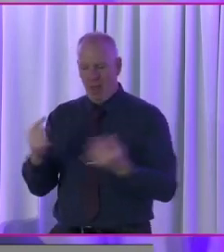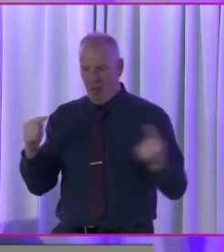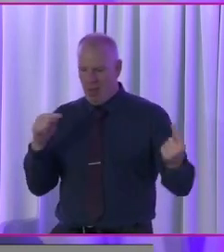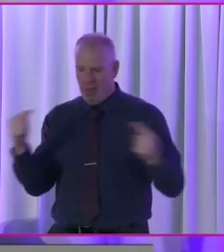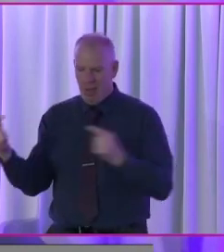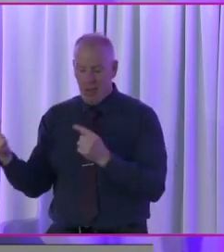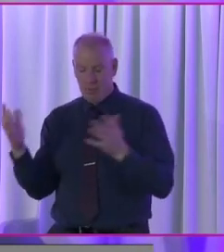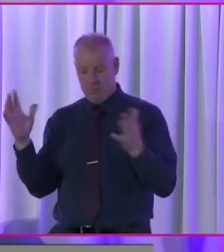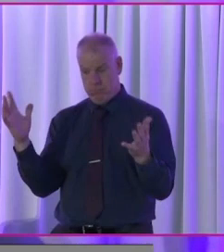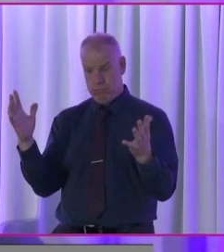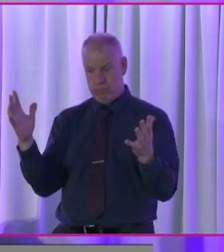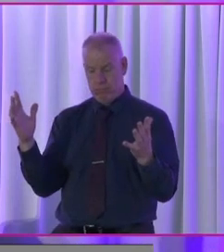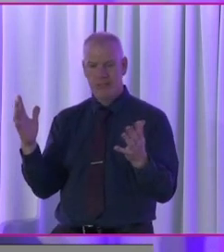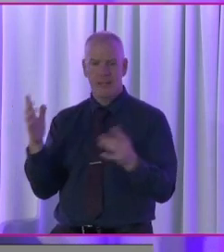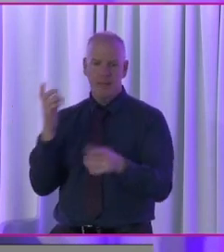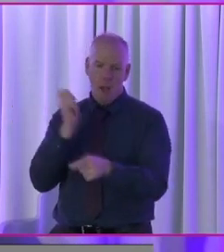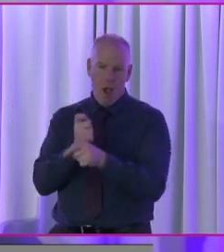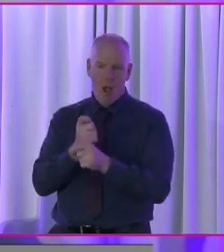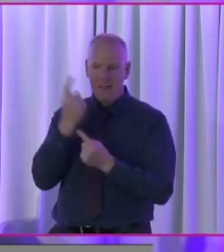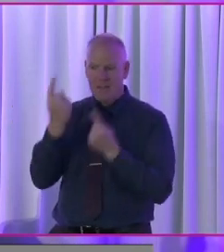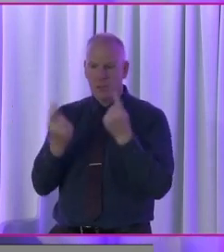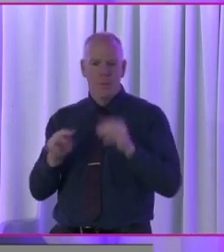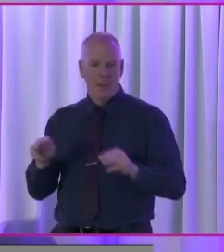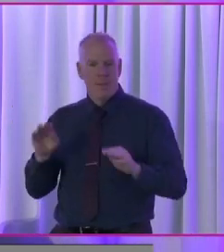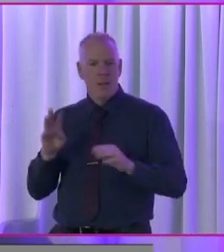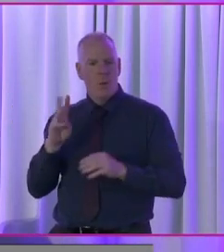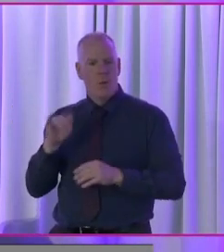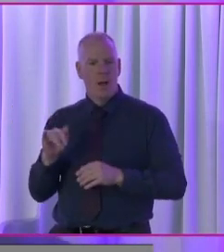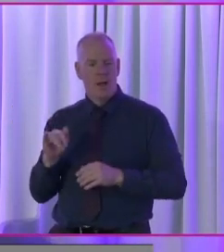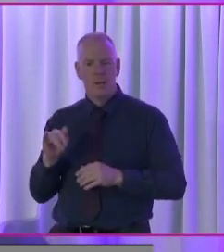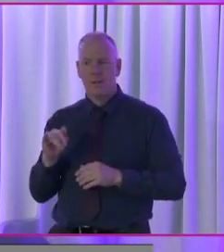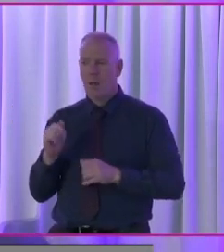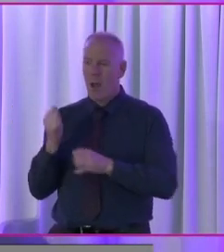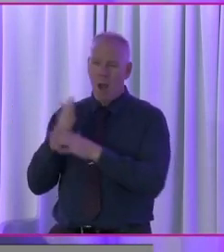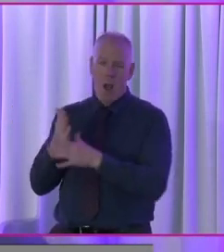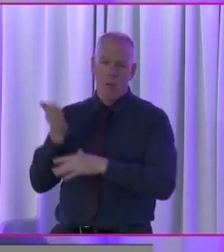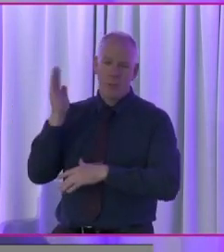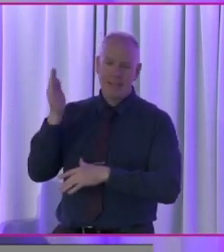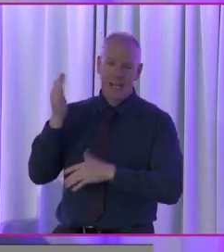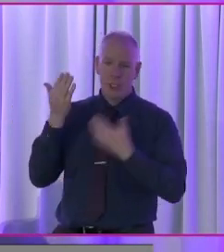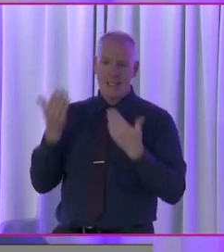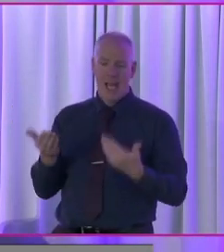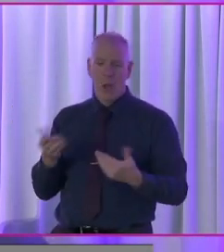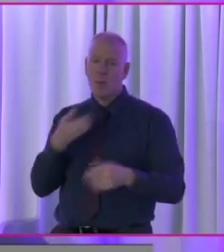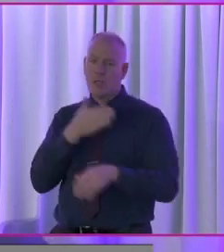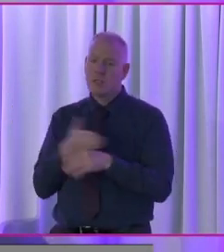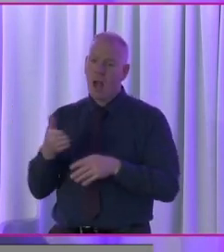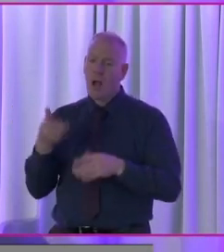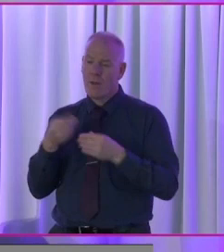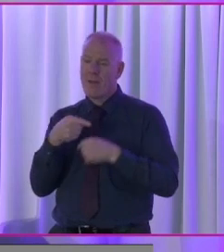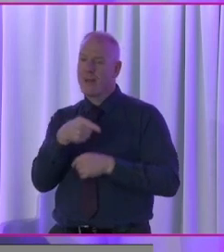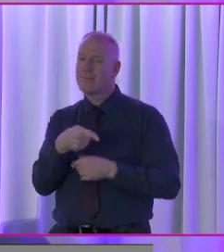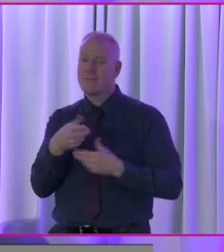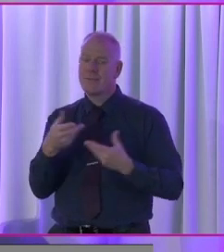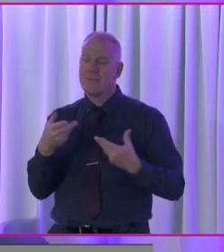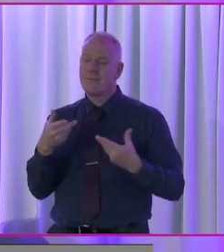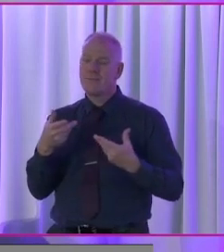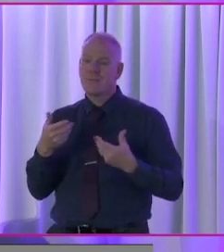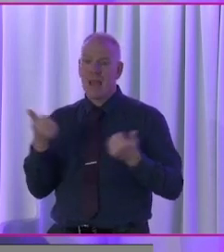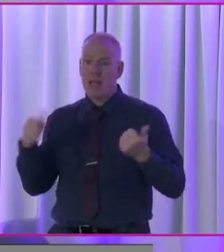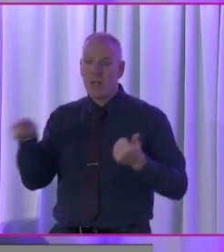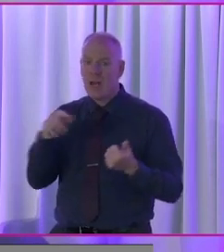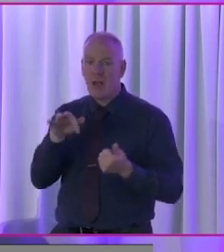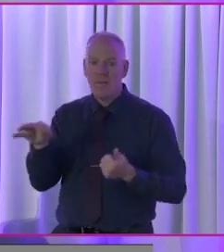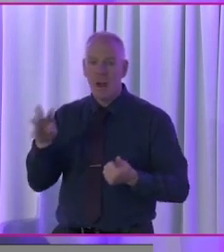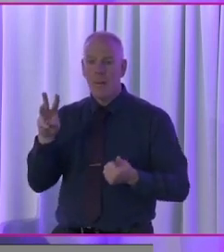that's hard for, um, for individuals because I mean, every talk I give these days starts off with, um, is there anybody